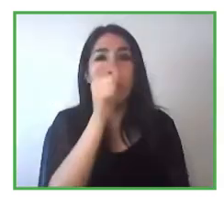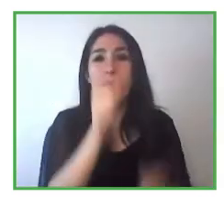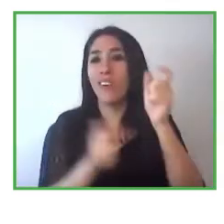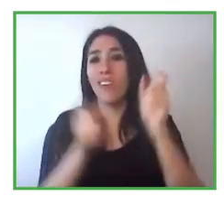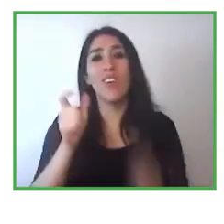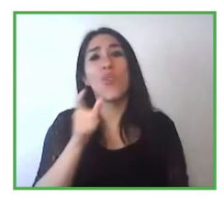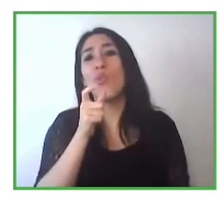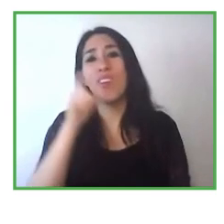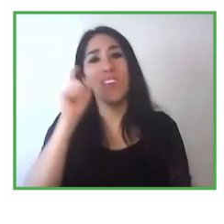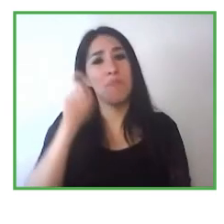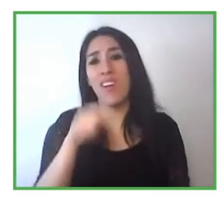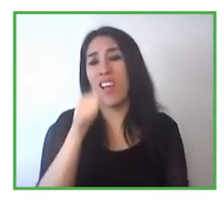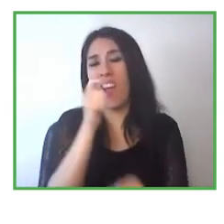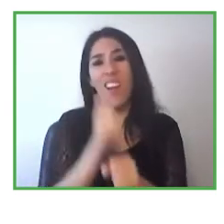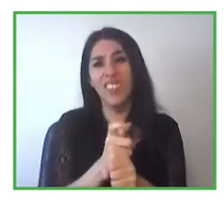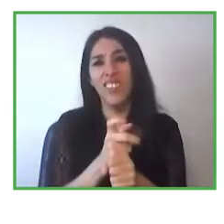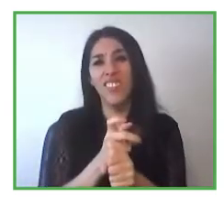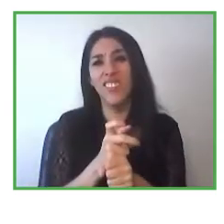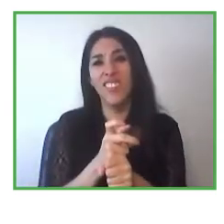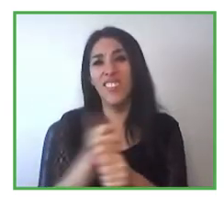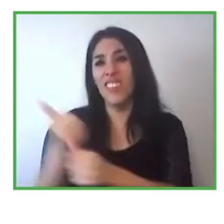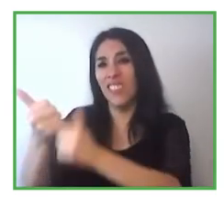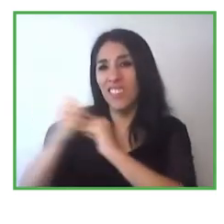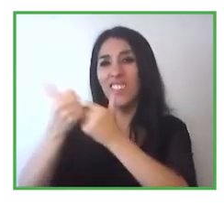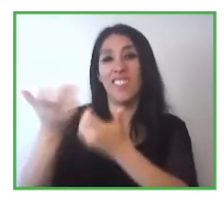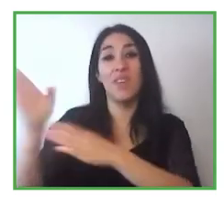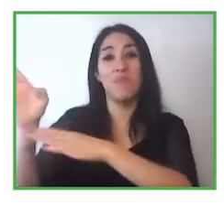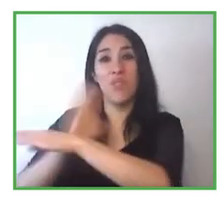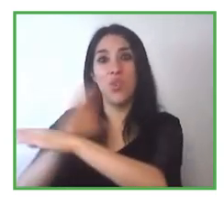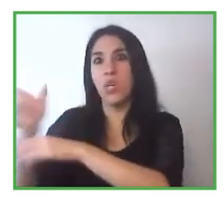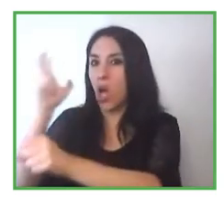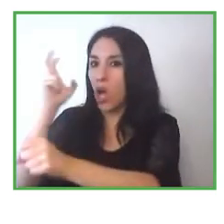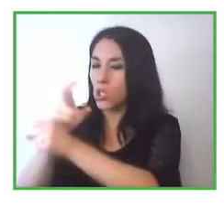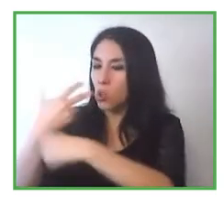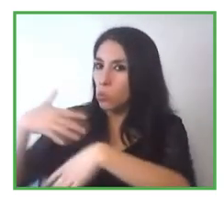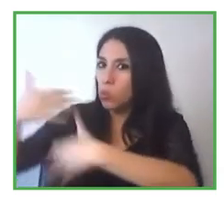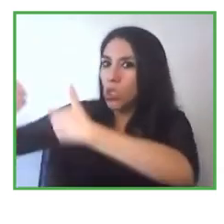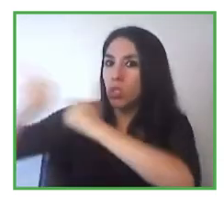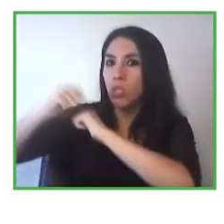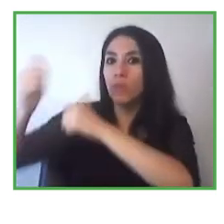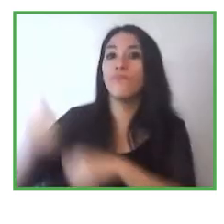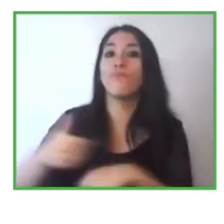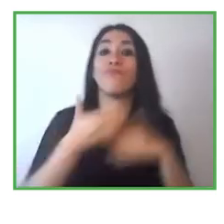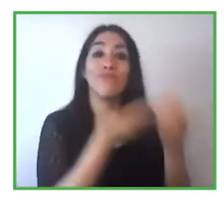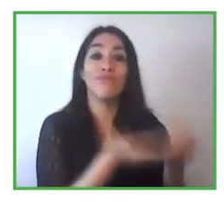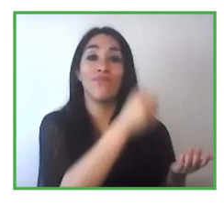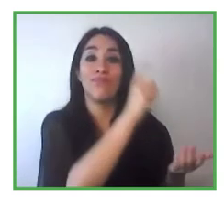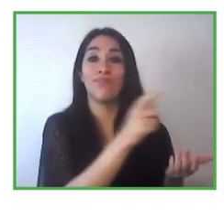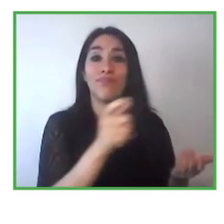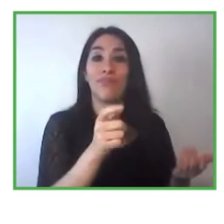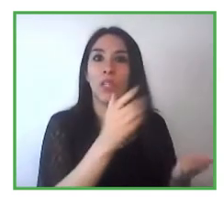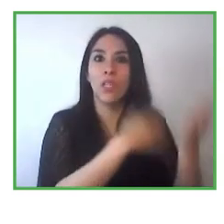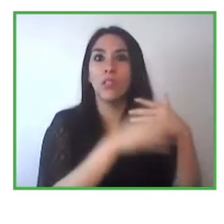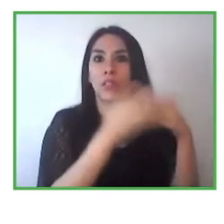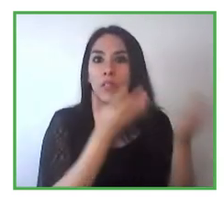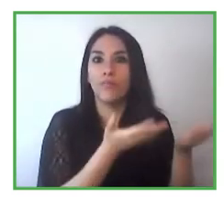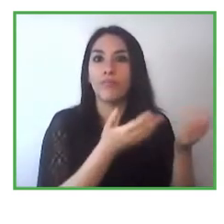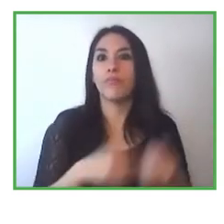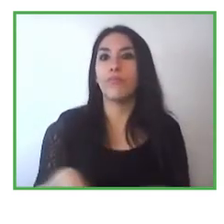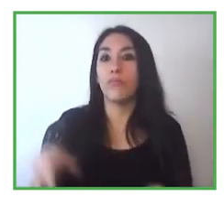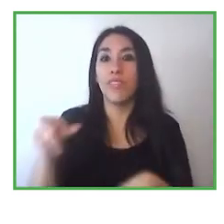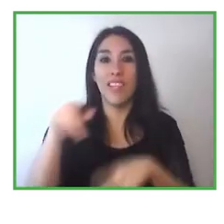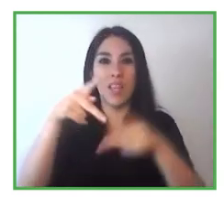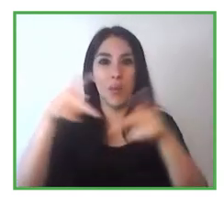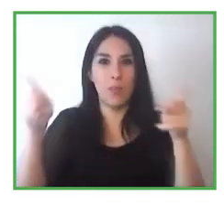and questionably both on the employers and the people with disabilities and public institutions we are all facing challenges